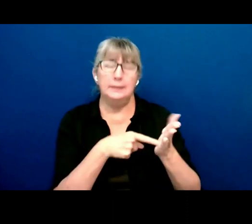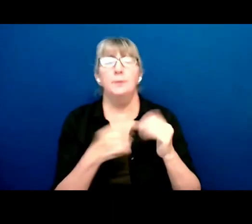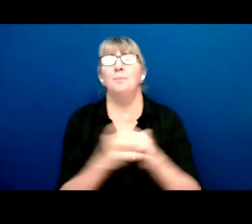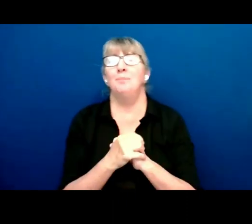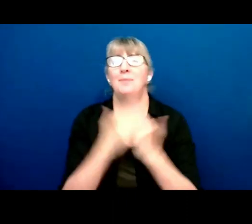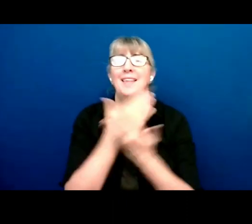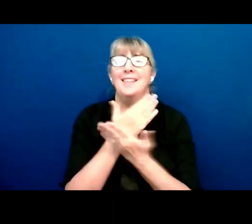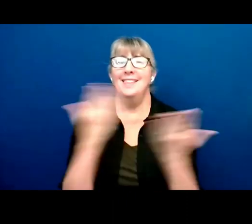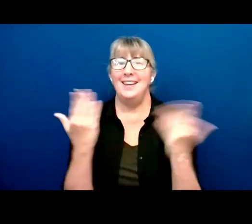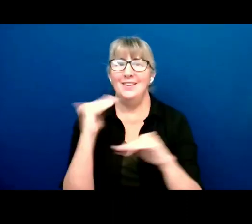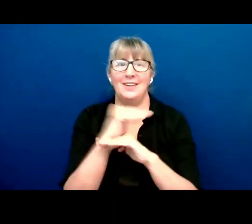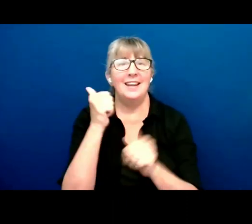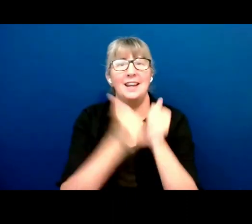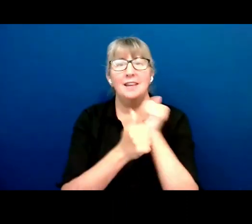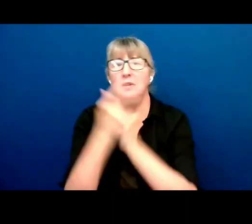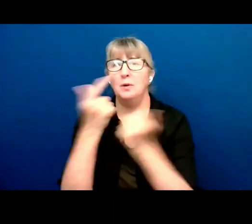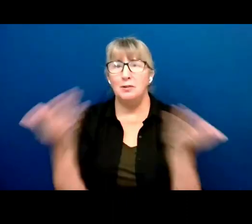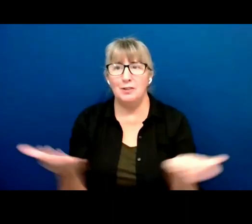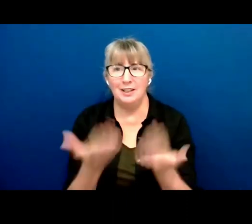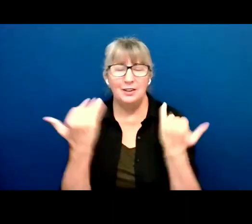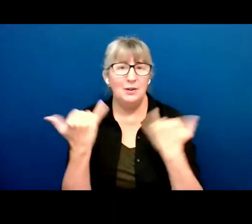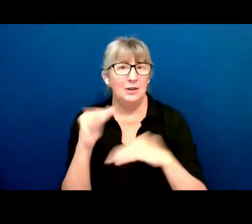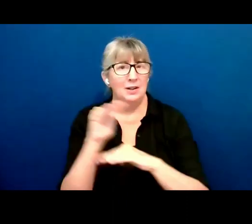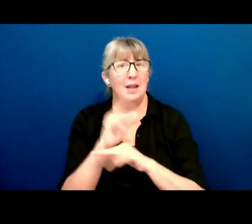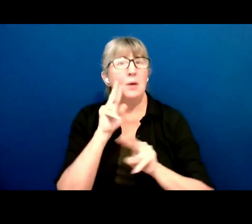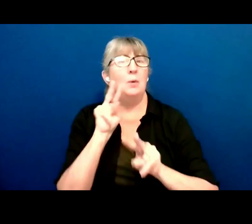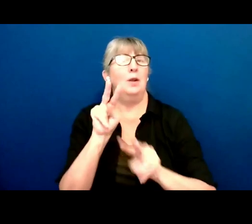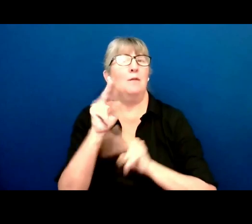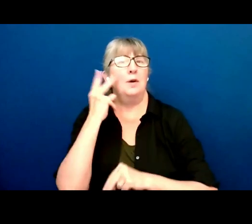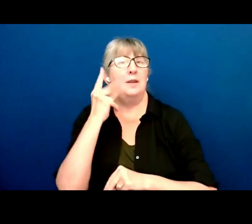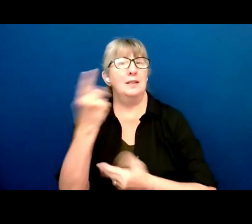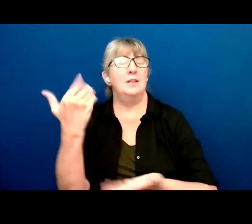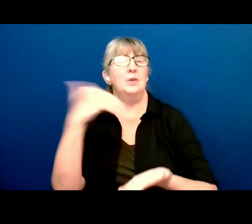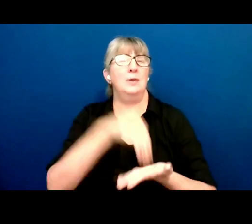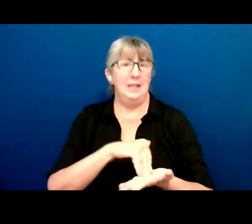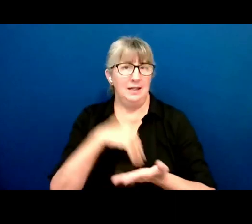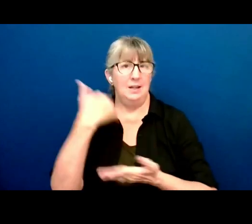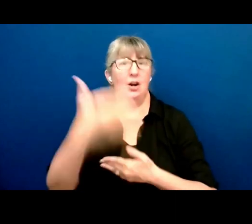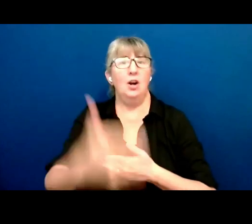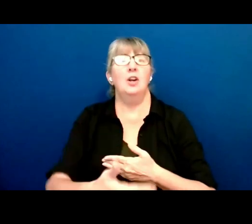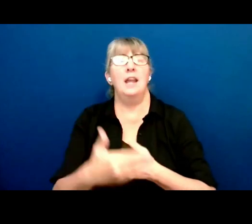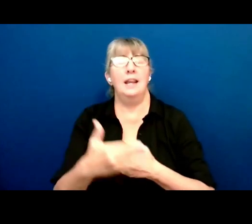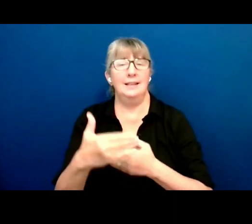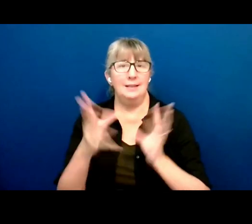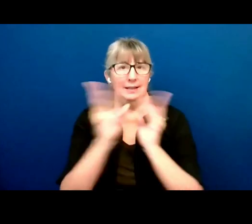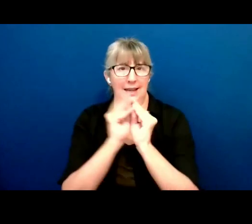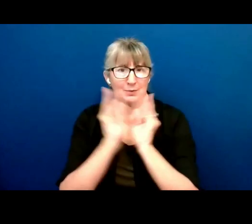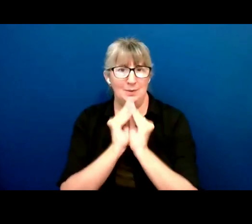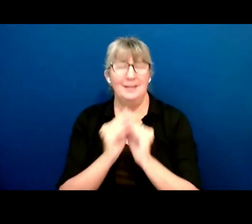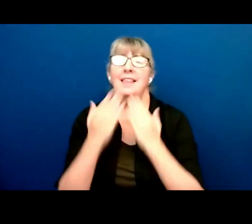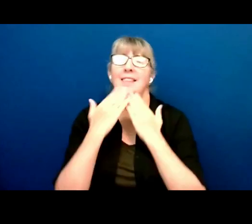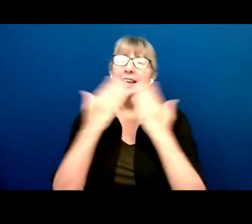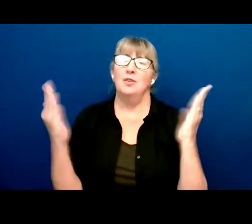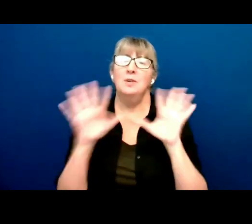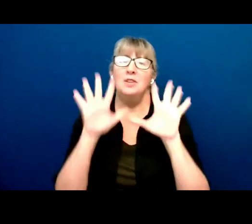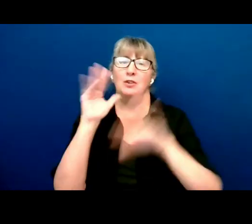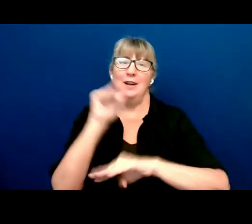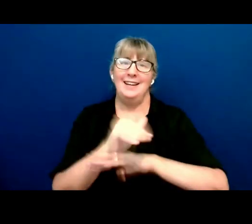much to everyone for being here tonight. And we look forward to seeing you again at one of our next upcoming engagements. Thank you so much and have a great evening.